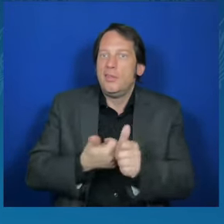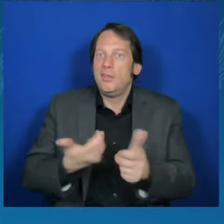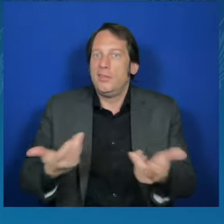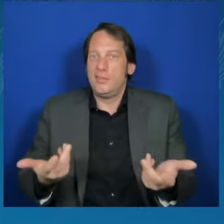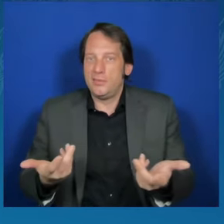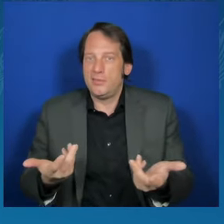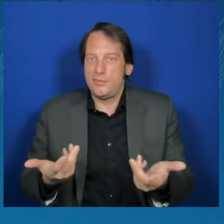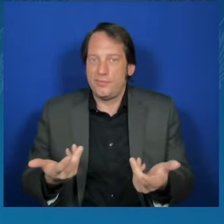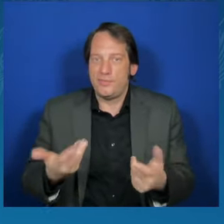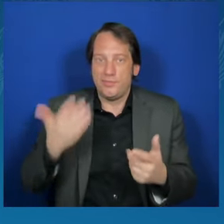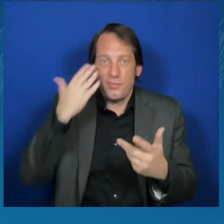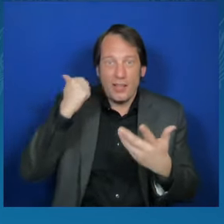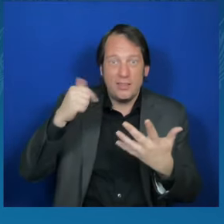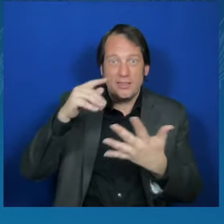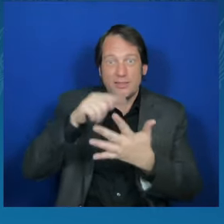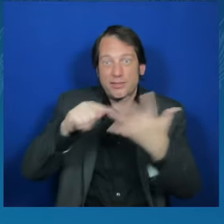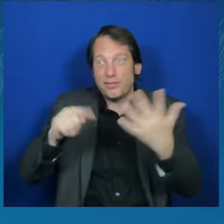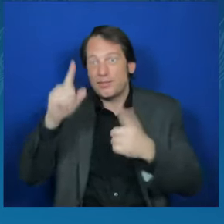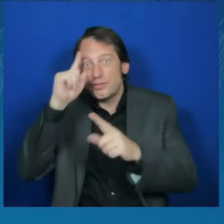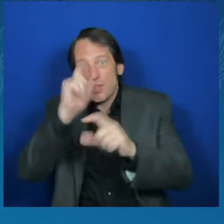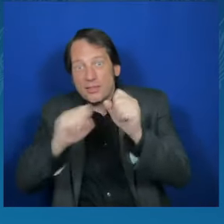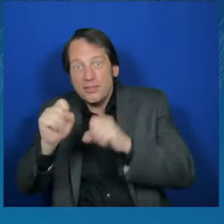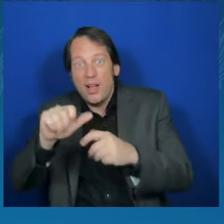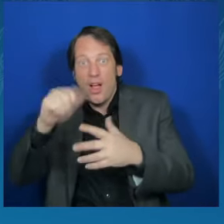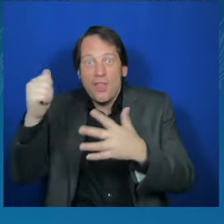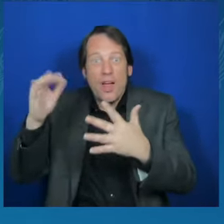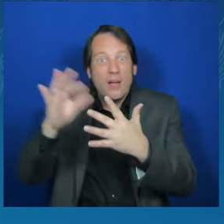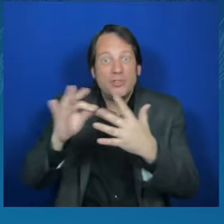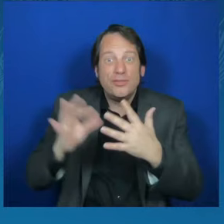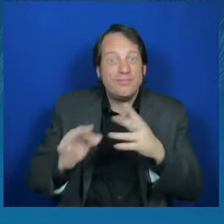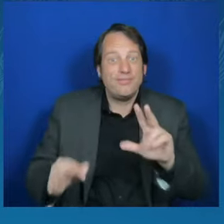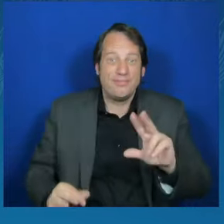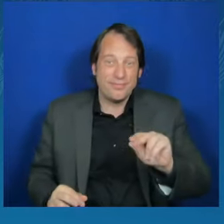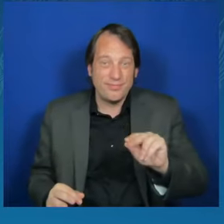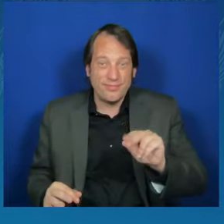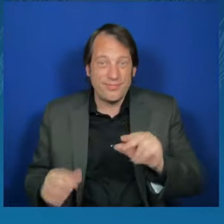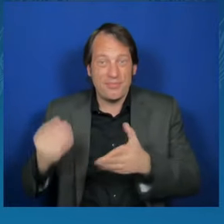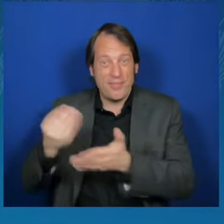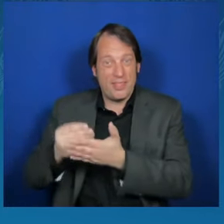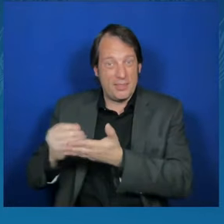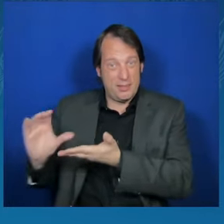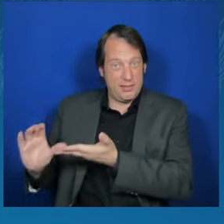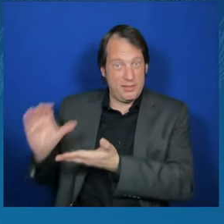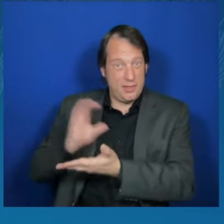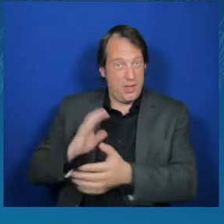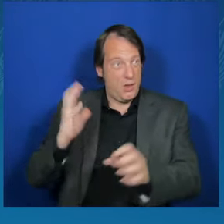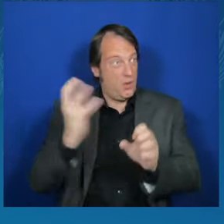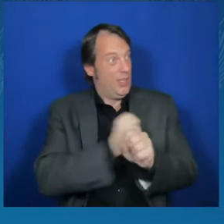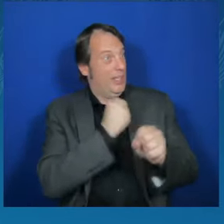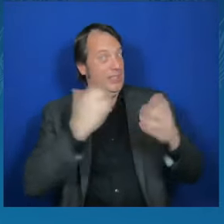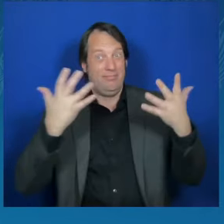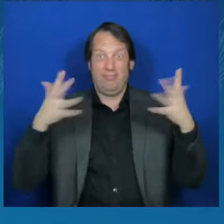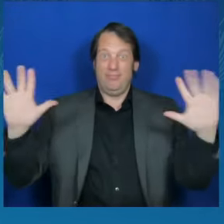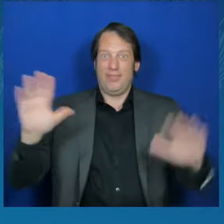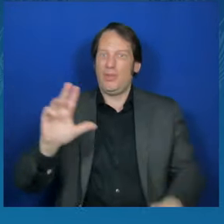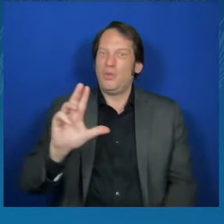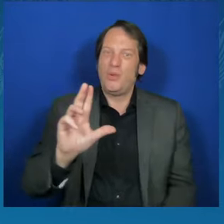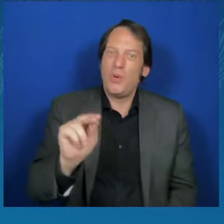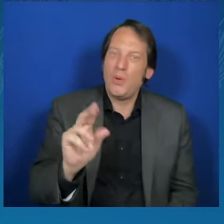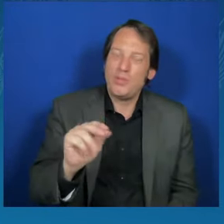to victory? No, this would not be enough because our path to victory is people, the morality of Ukrainian warrior,